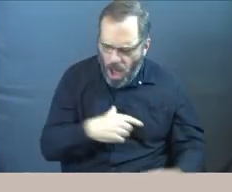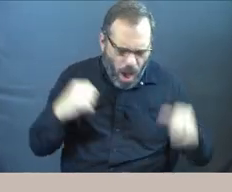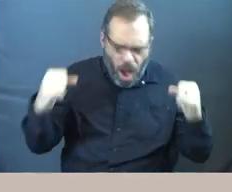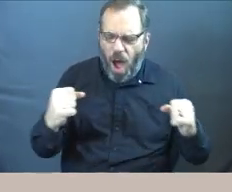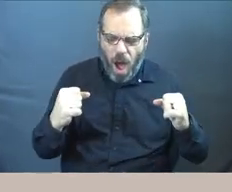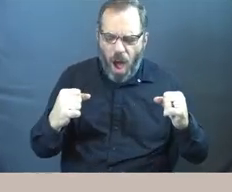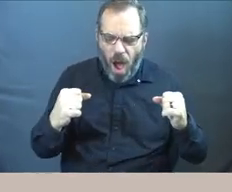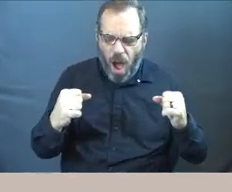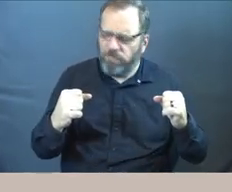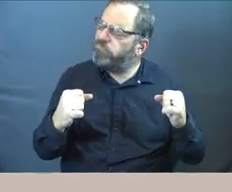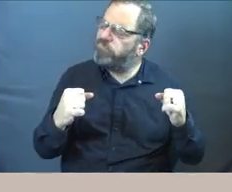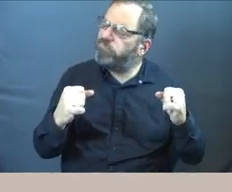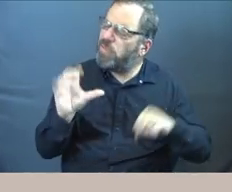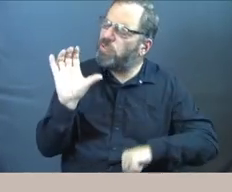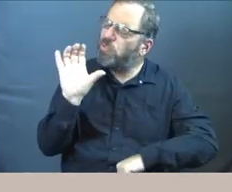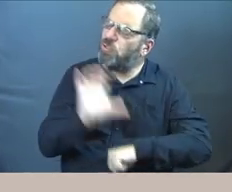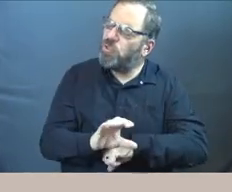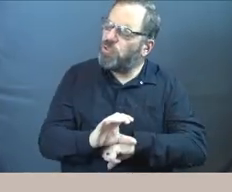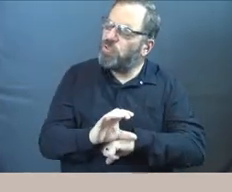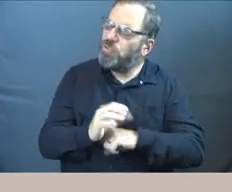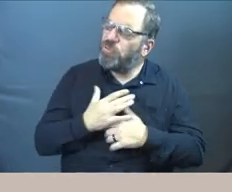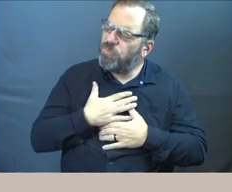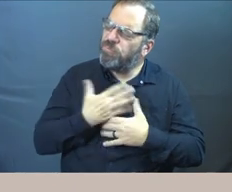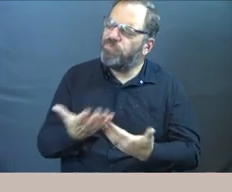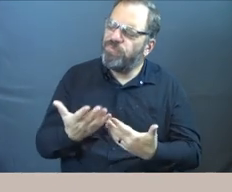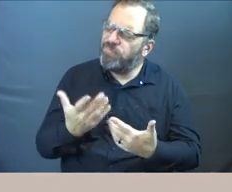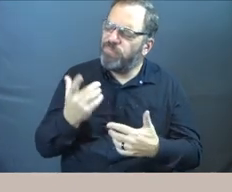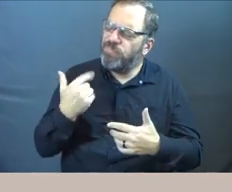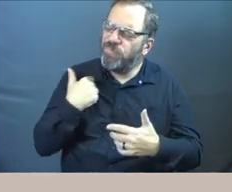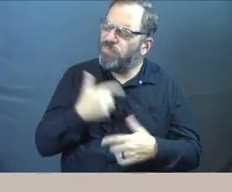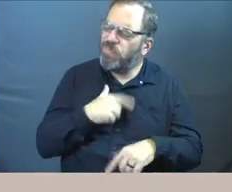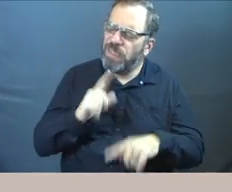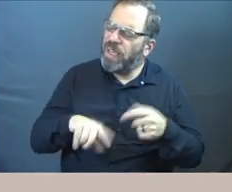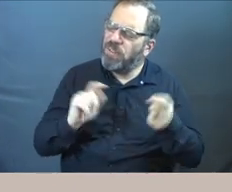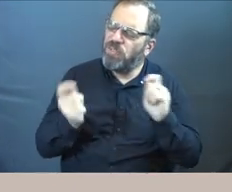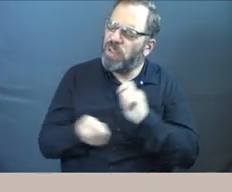weirdly as a church confess to you that we can't change.